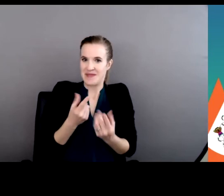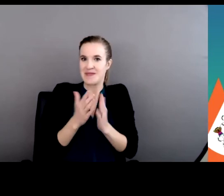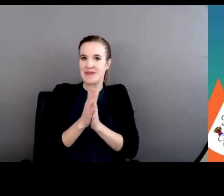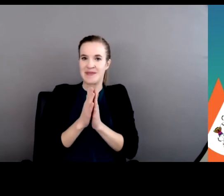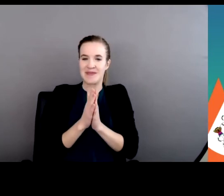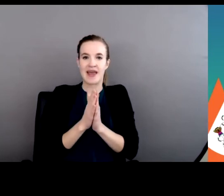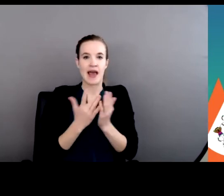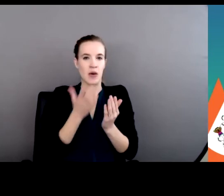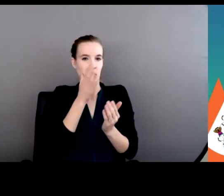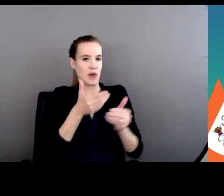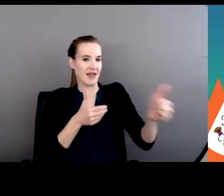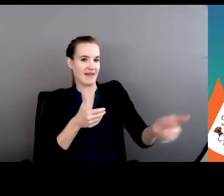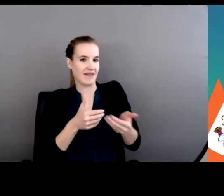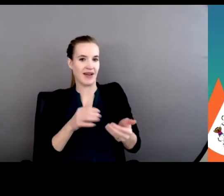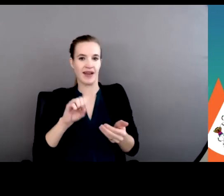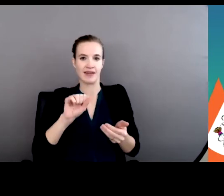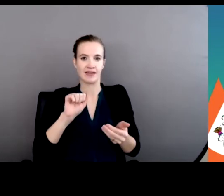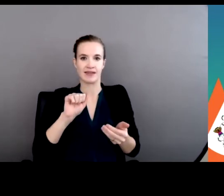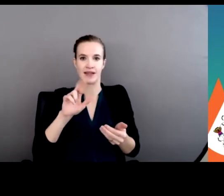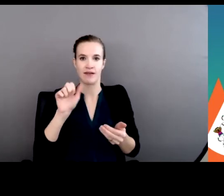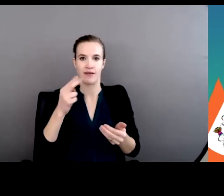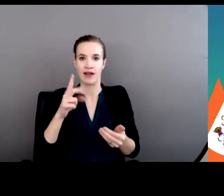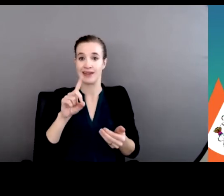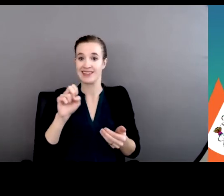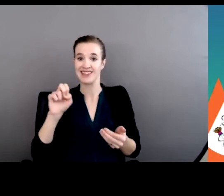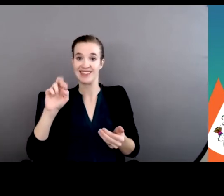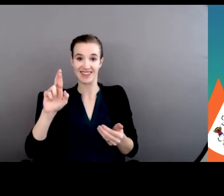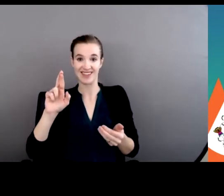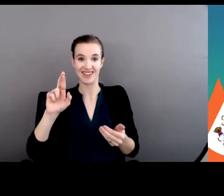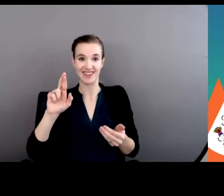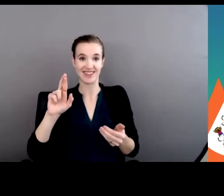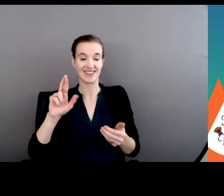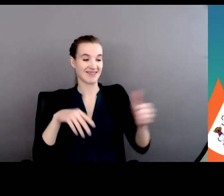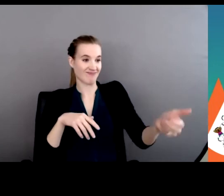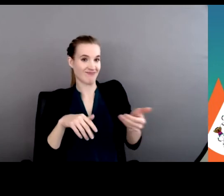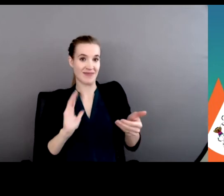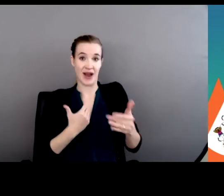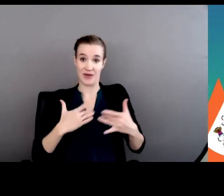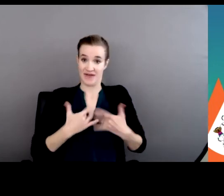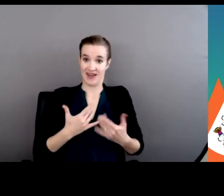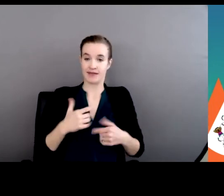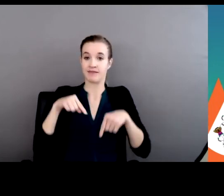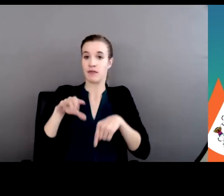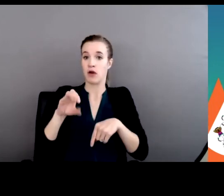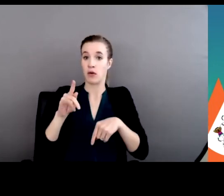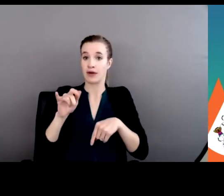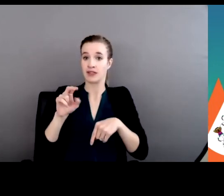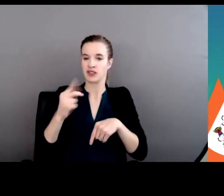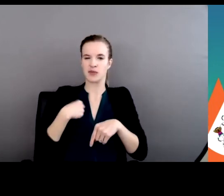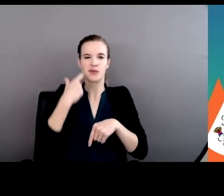invite Sarah Deer to our event. We hosted at the coalition a book club around